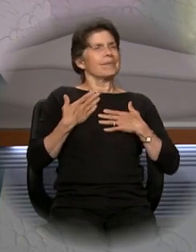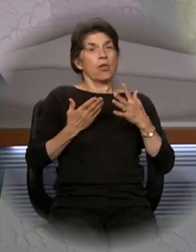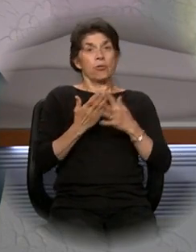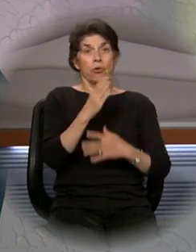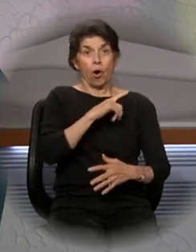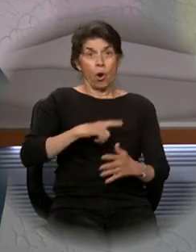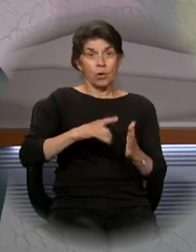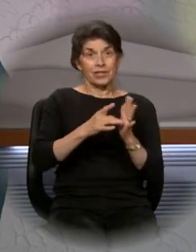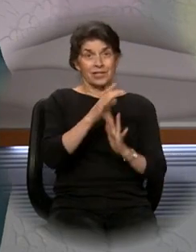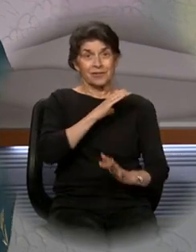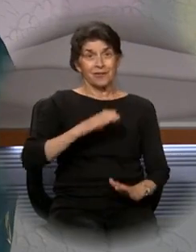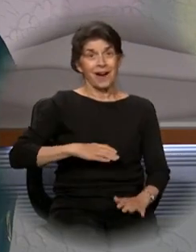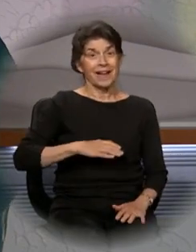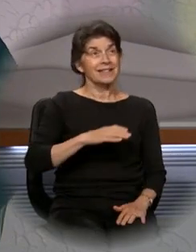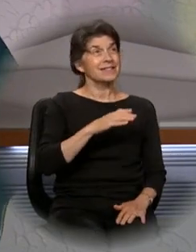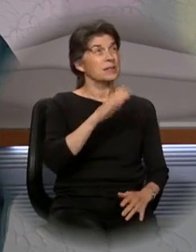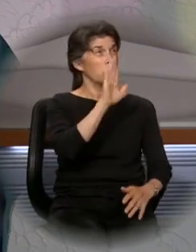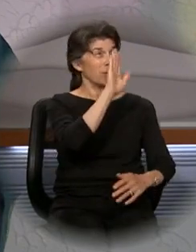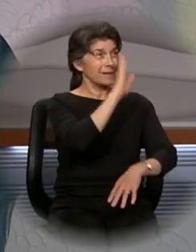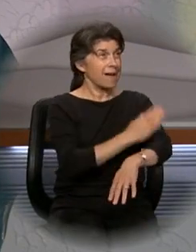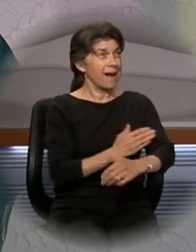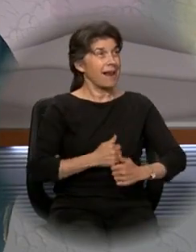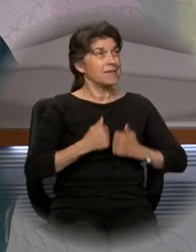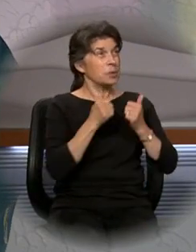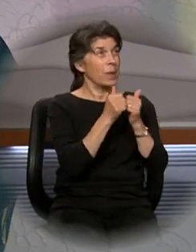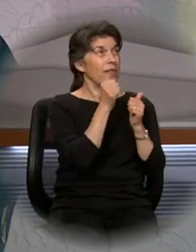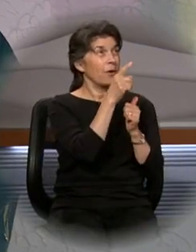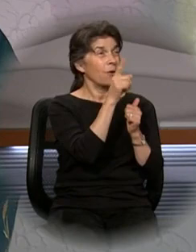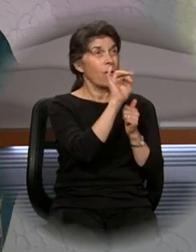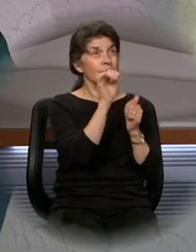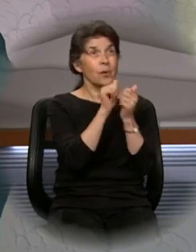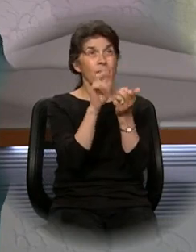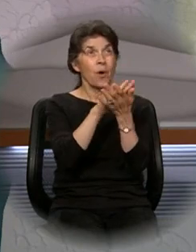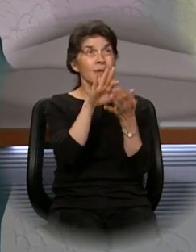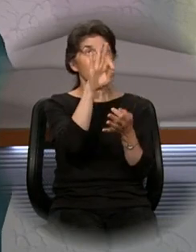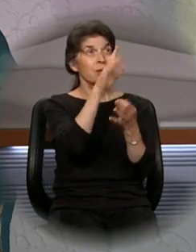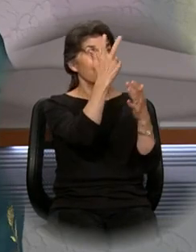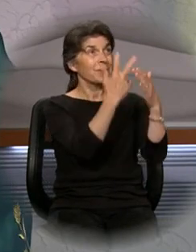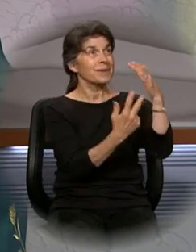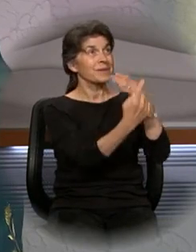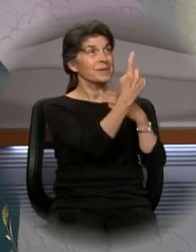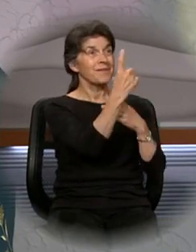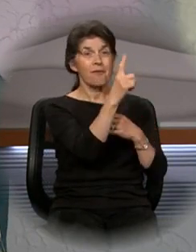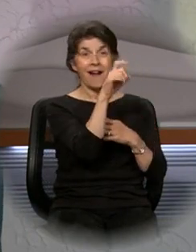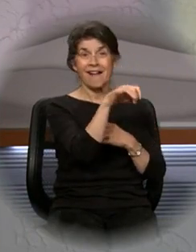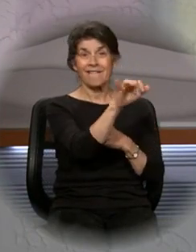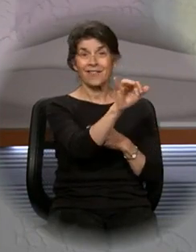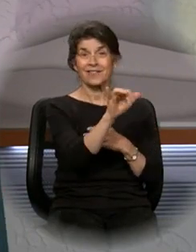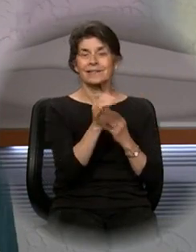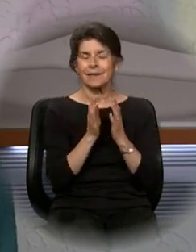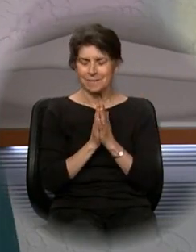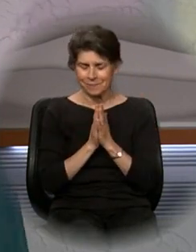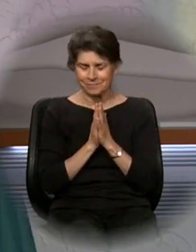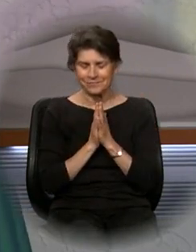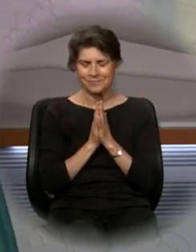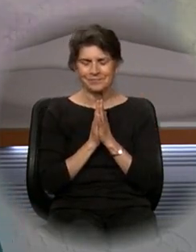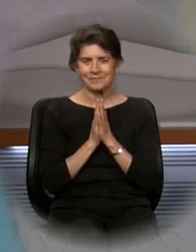Christ, your Son, who lives and reigns with you in the unity of the Holy Spirit, one God forever and ever. Amen.